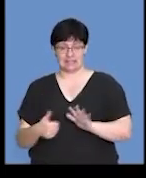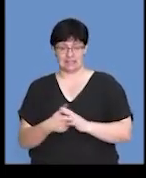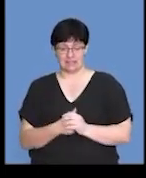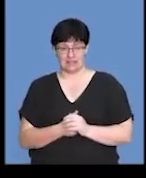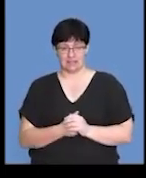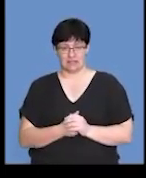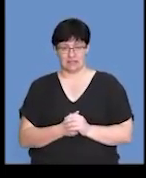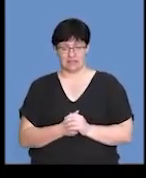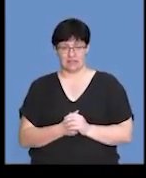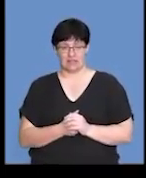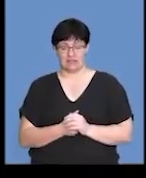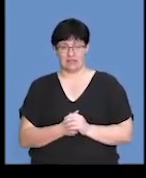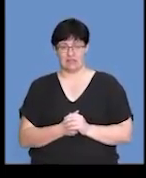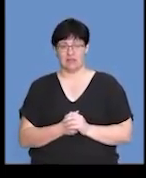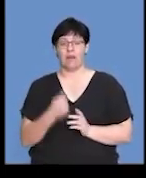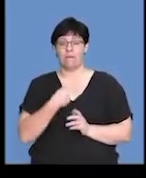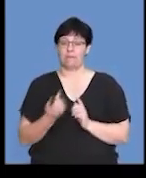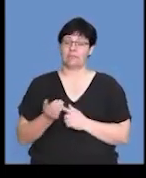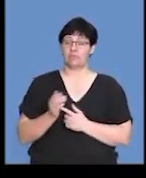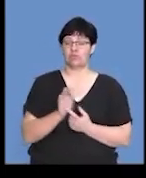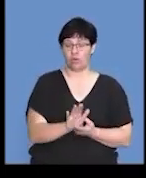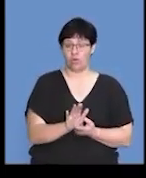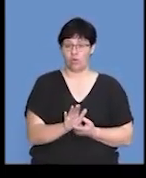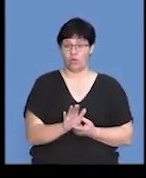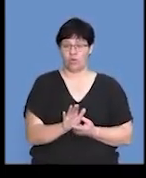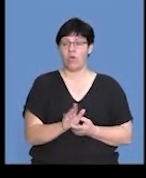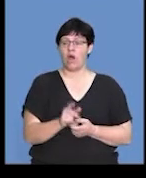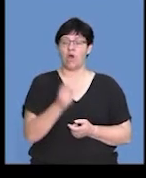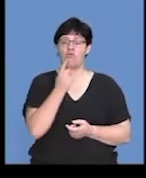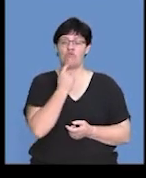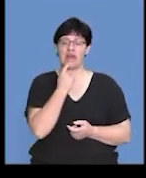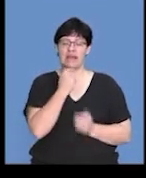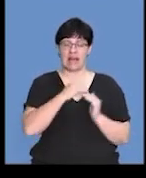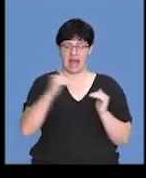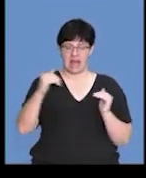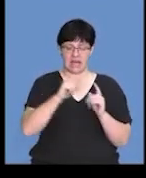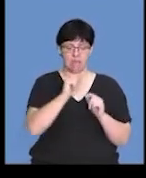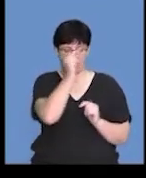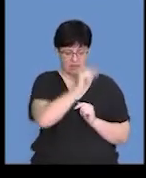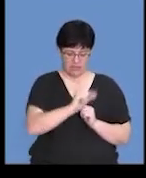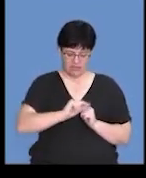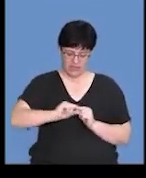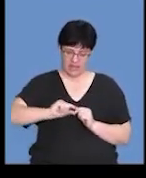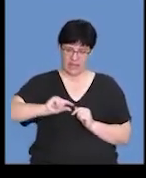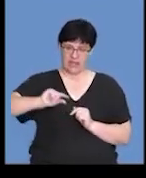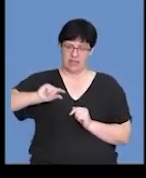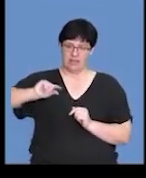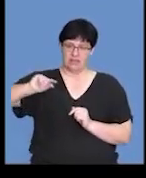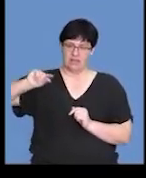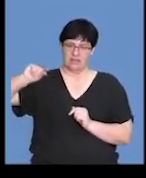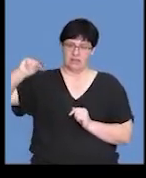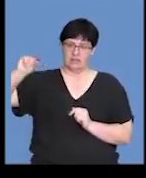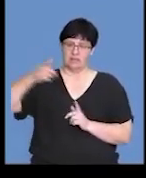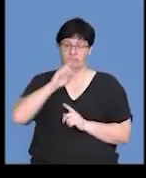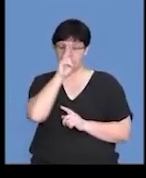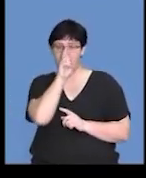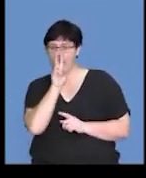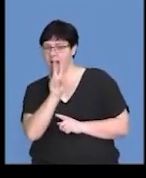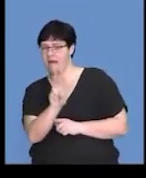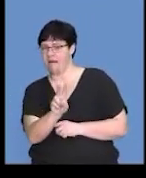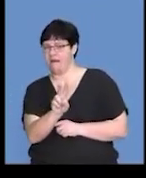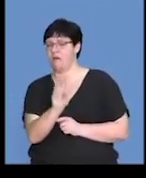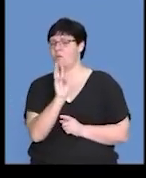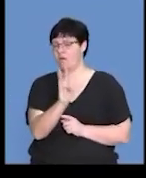if I were to graphically illustrate on this red line indicating the thickness of the endometrium, you would note that